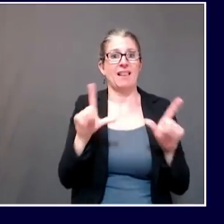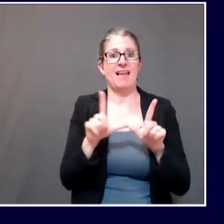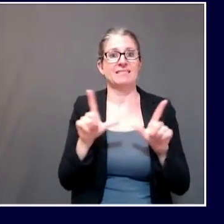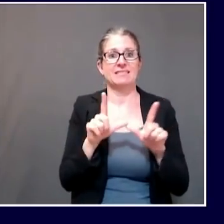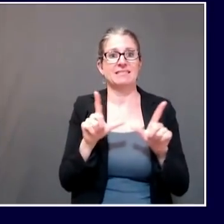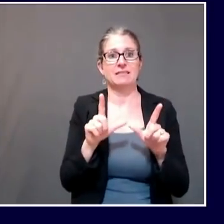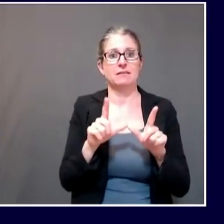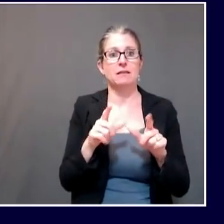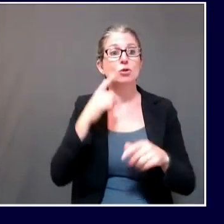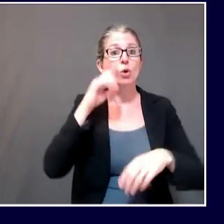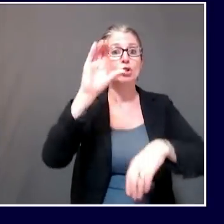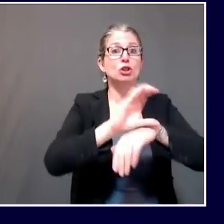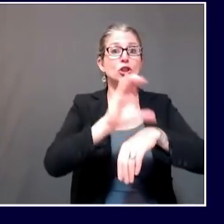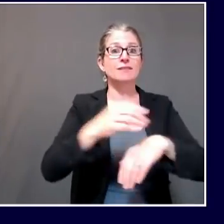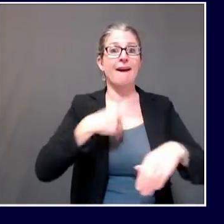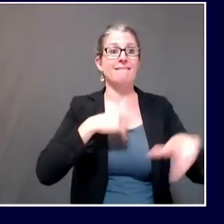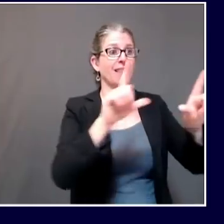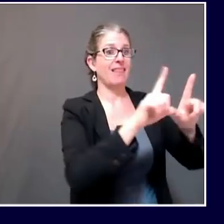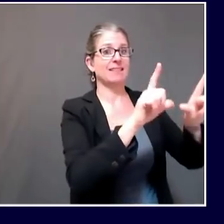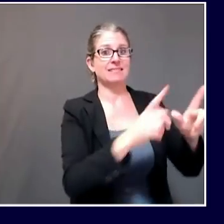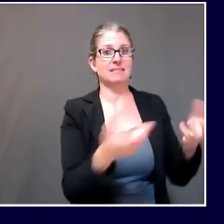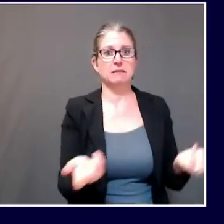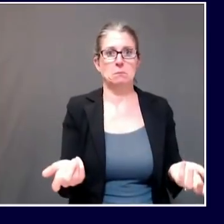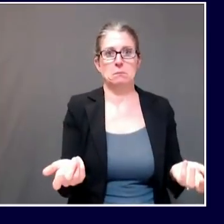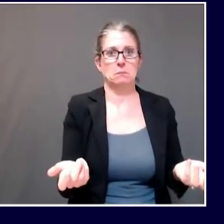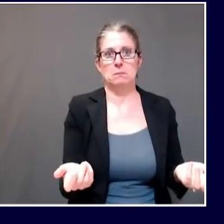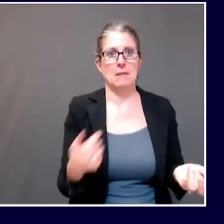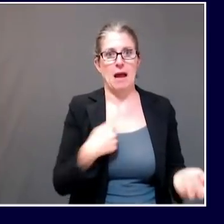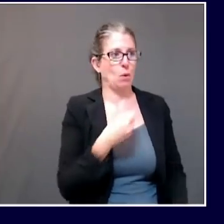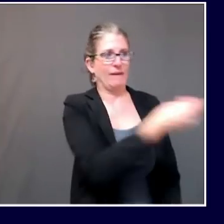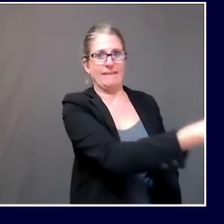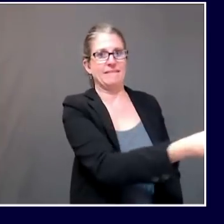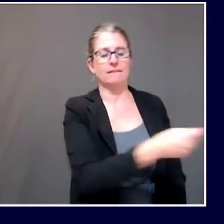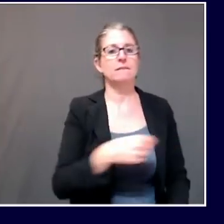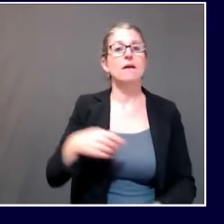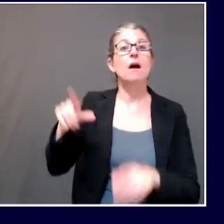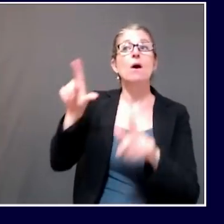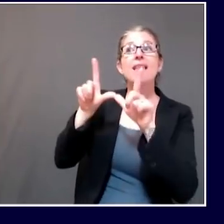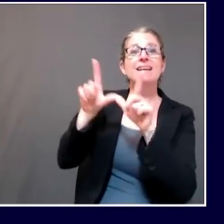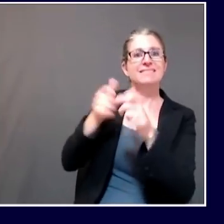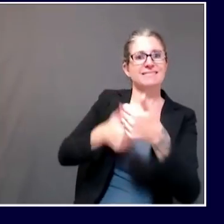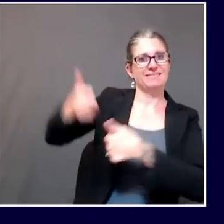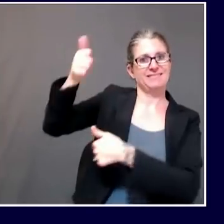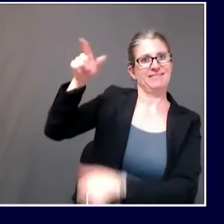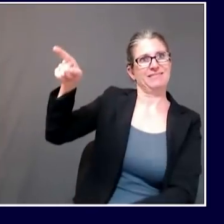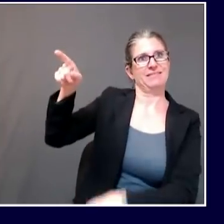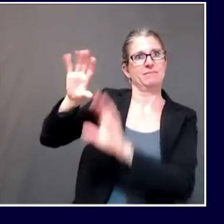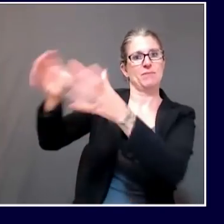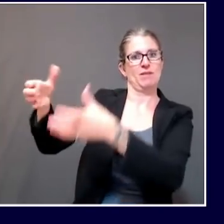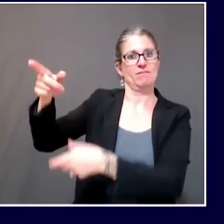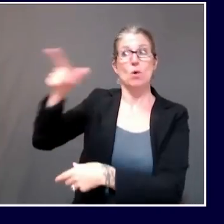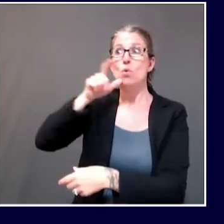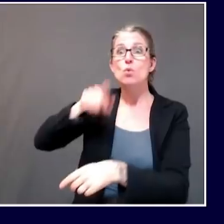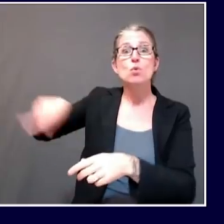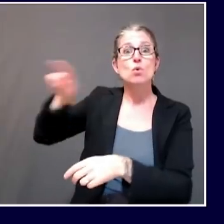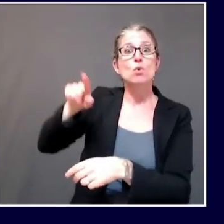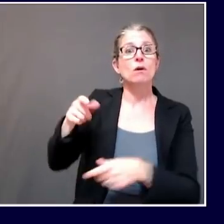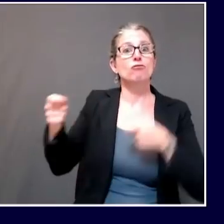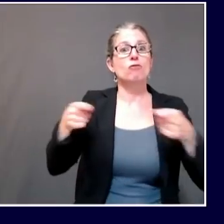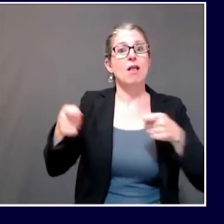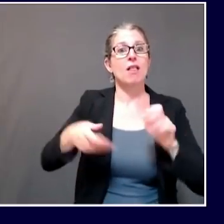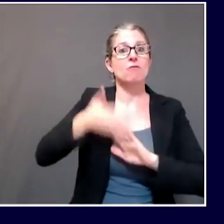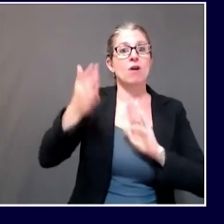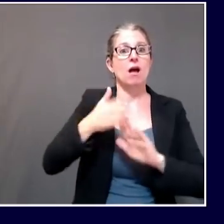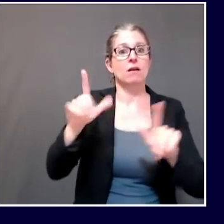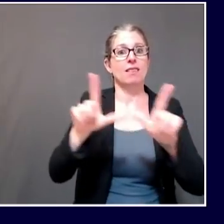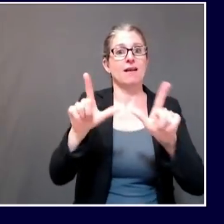is coextensive with our licensure authority. And so that was what that discussion was. And where